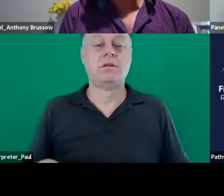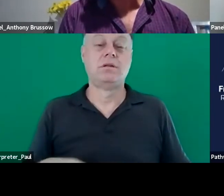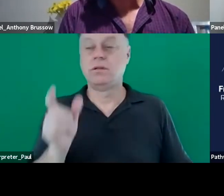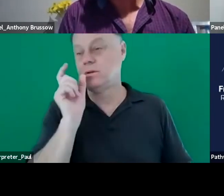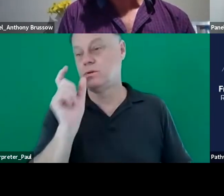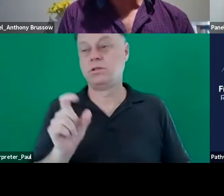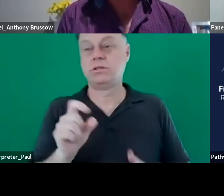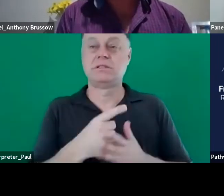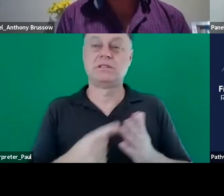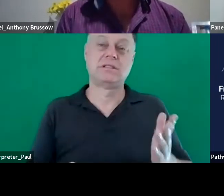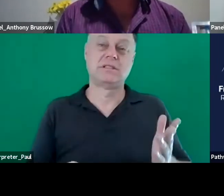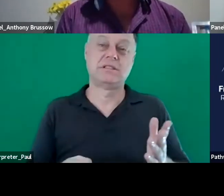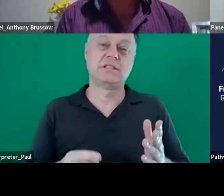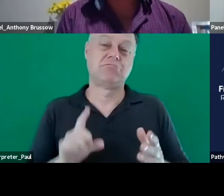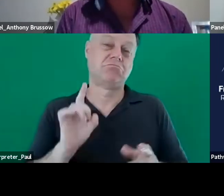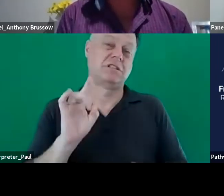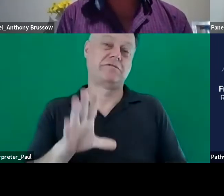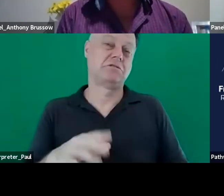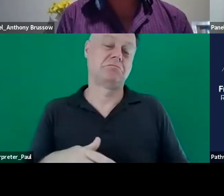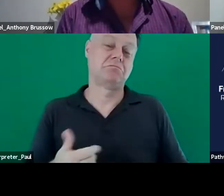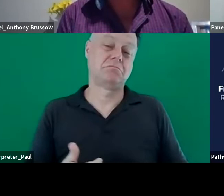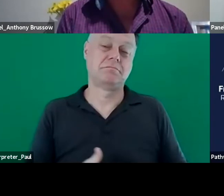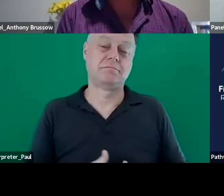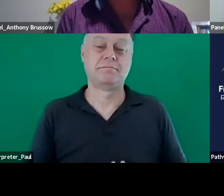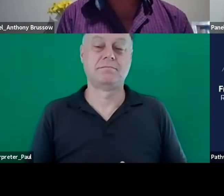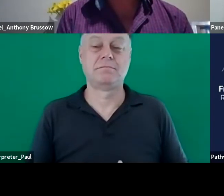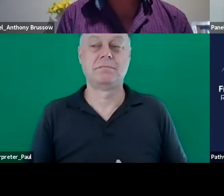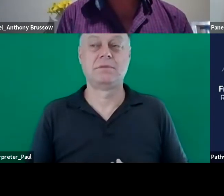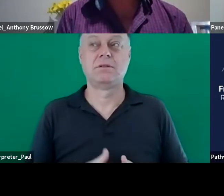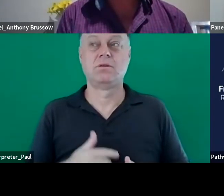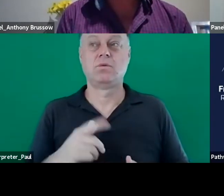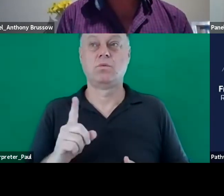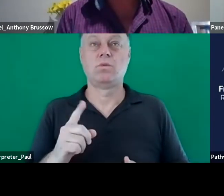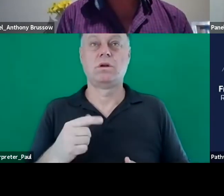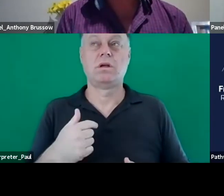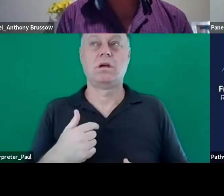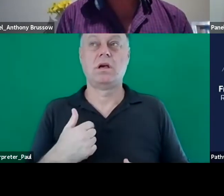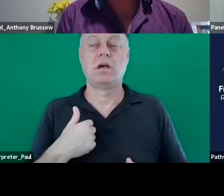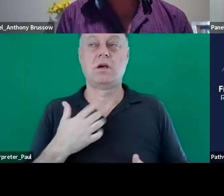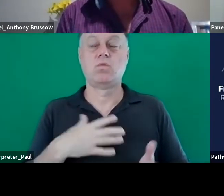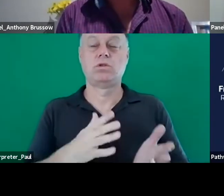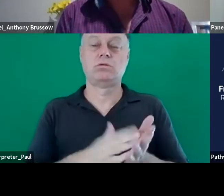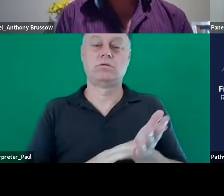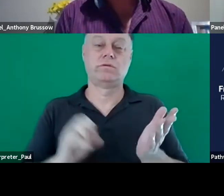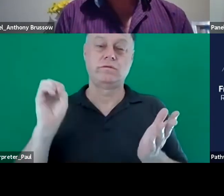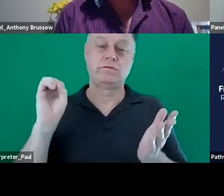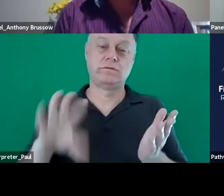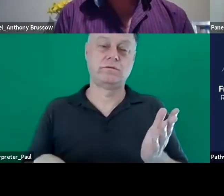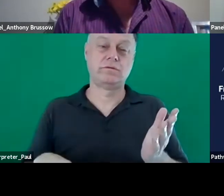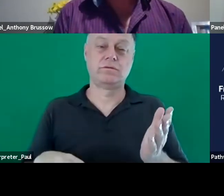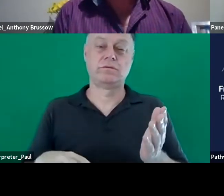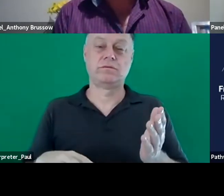disability per se the one that i really want to get rid of out of our